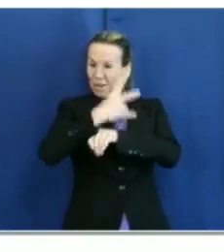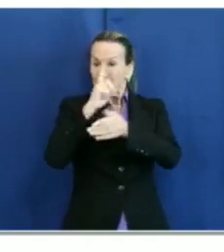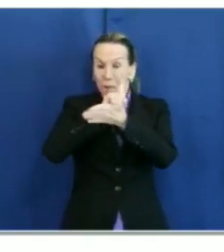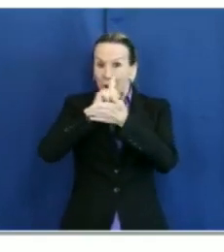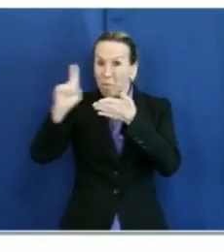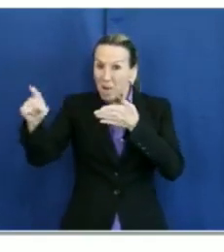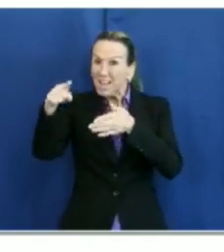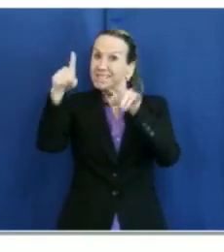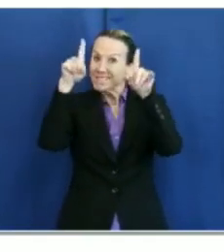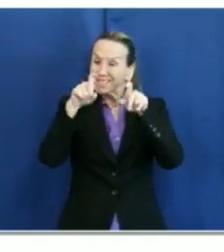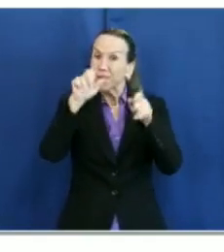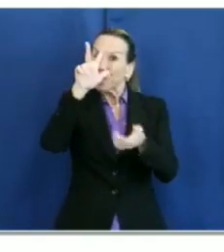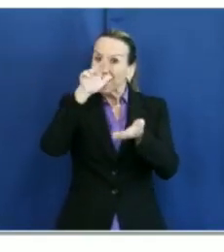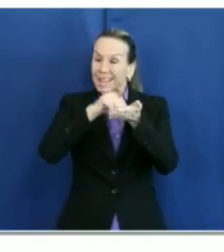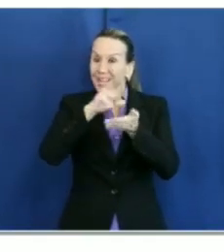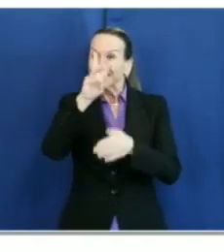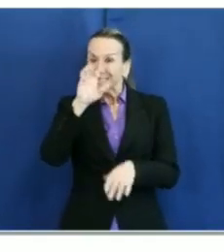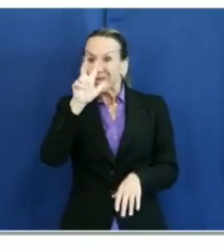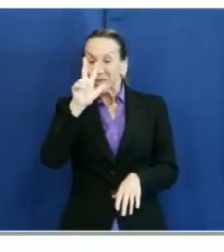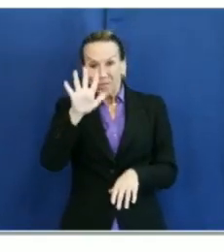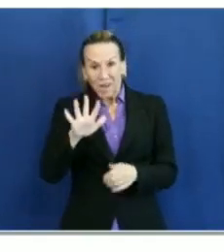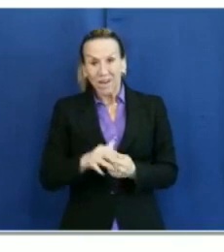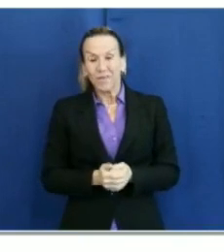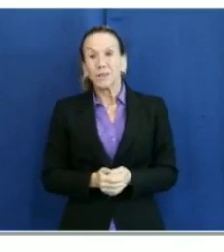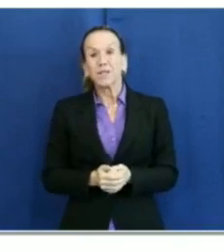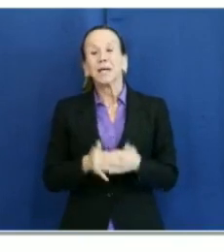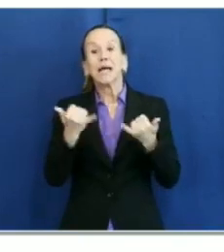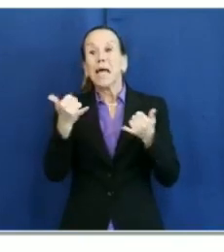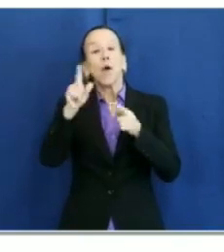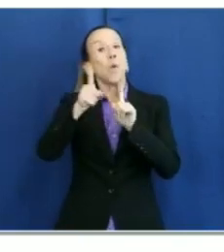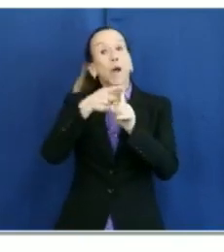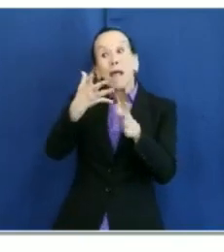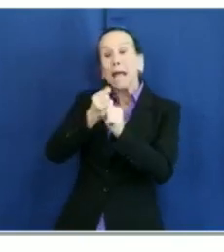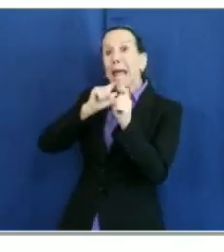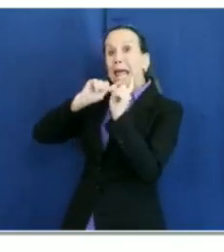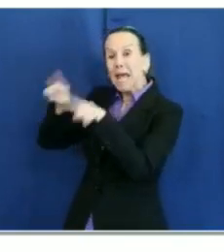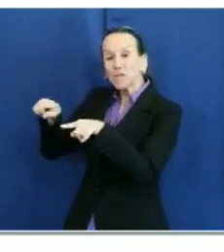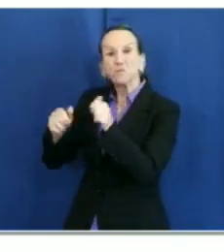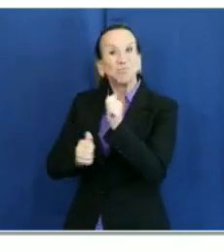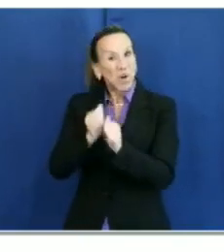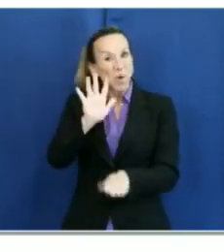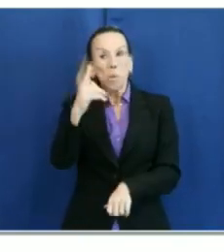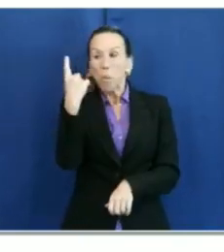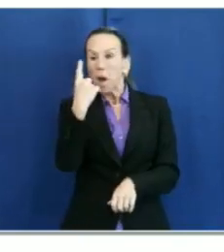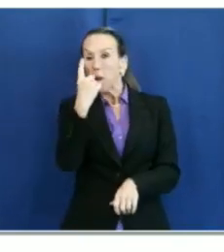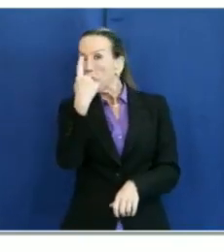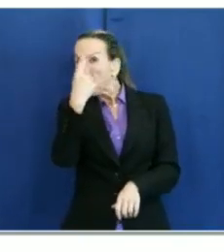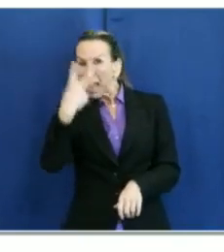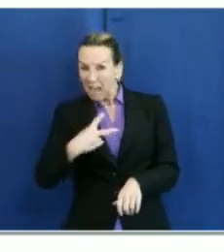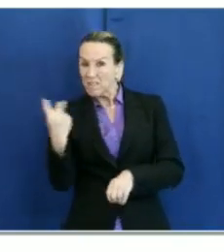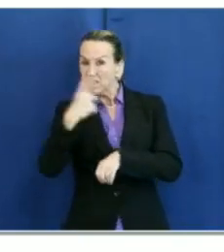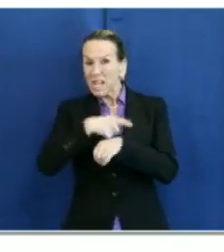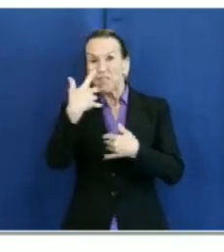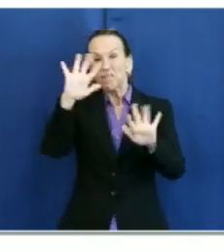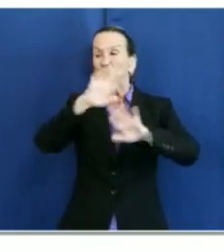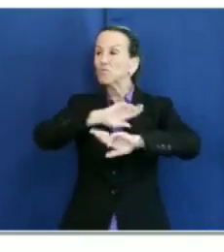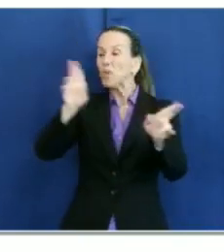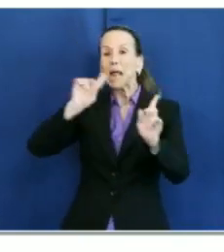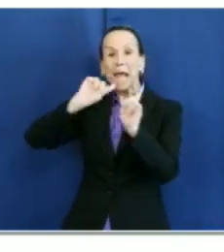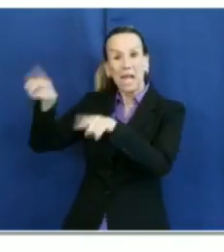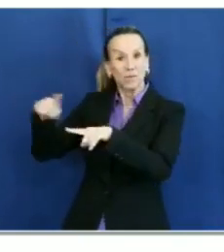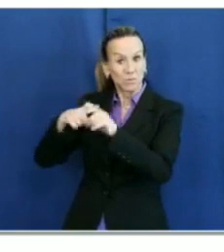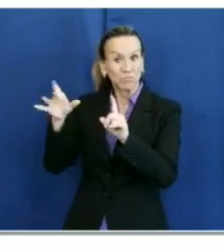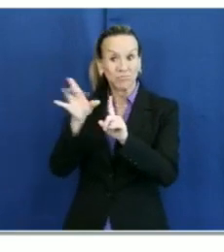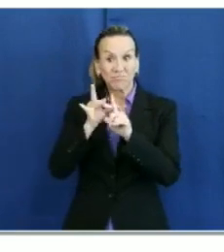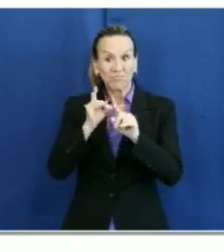average. It's a daily average over seven days with a turnaround time between one and 1.5 days. You see the county public health lab